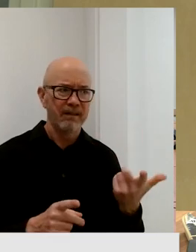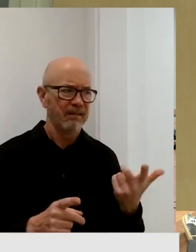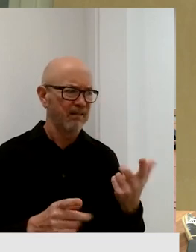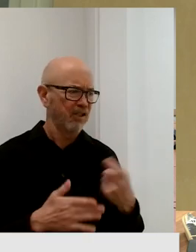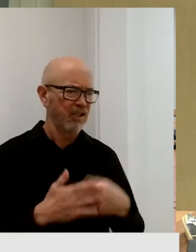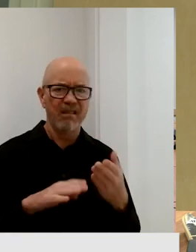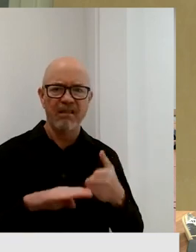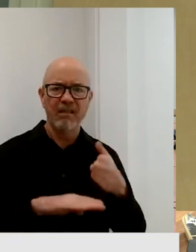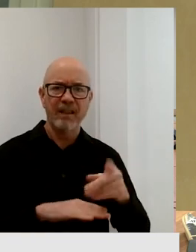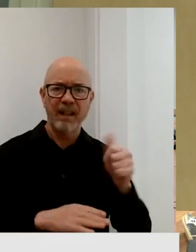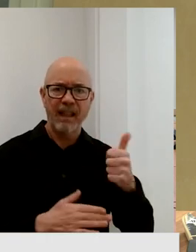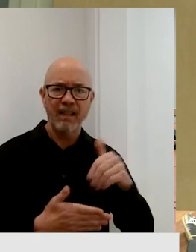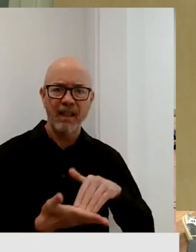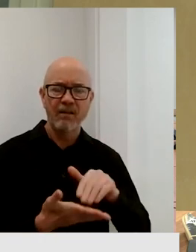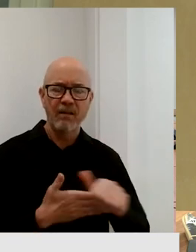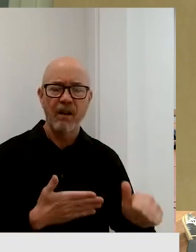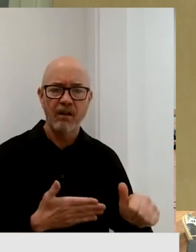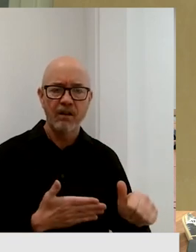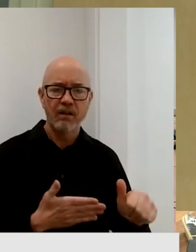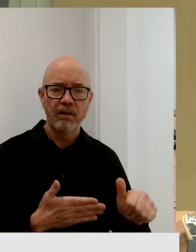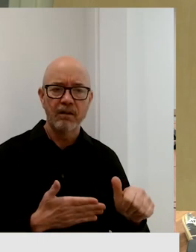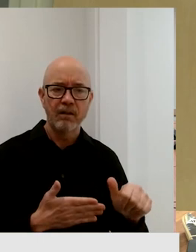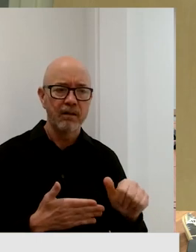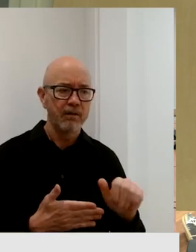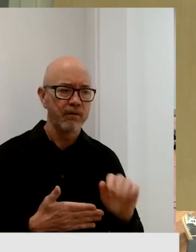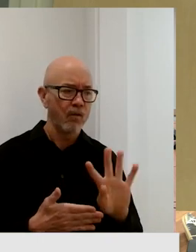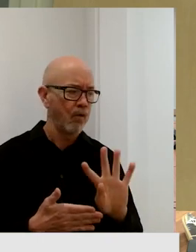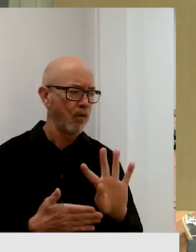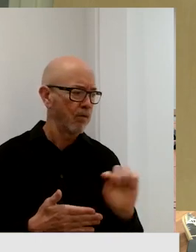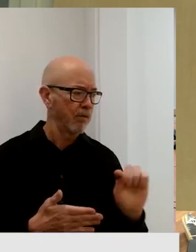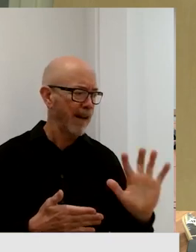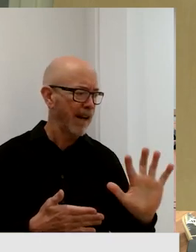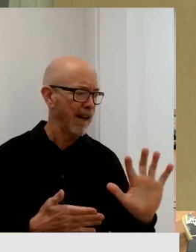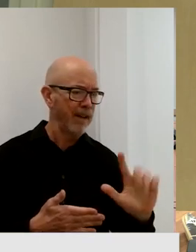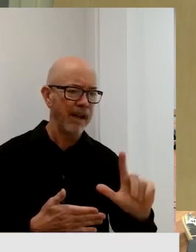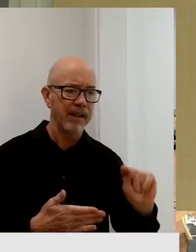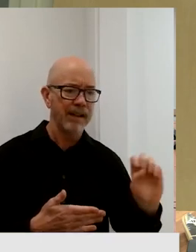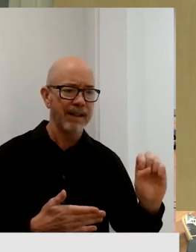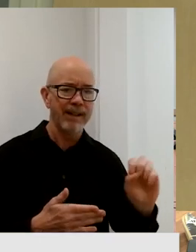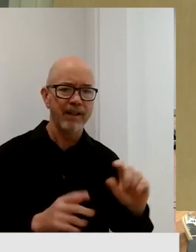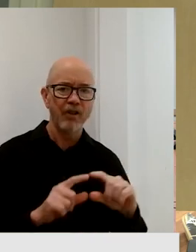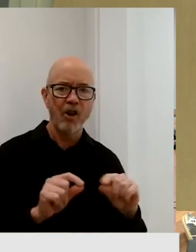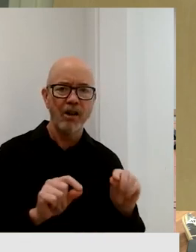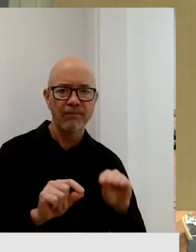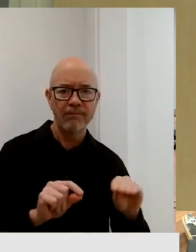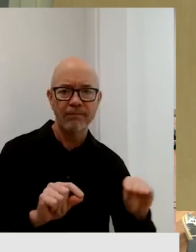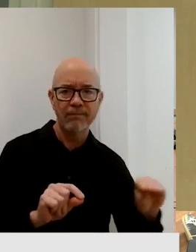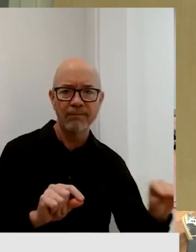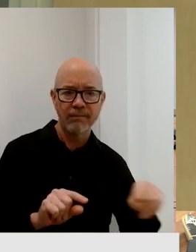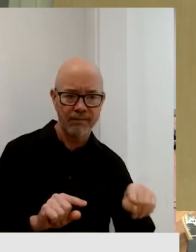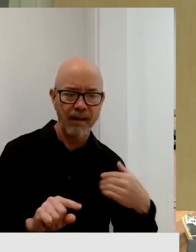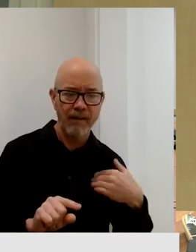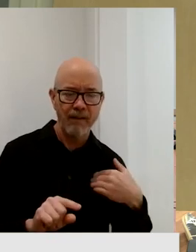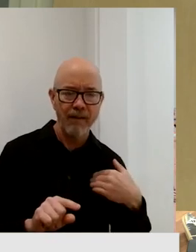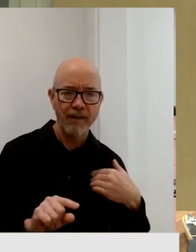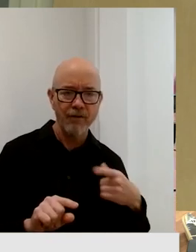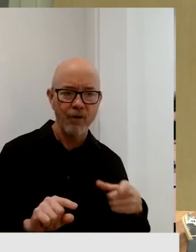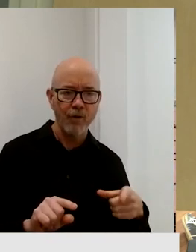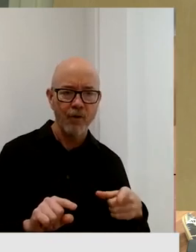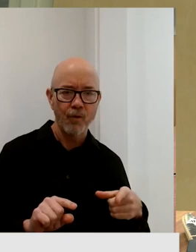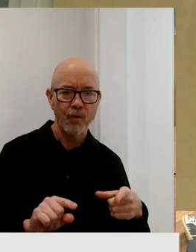with four or five LTE cards in it. So they're. Being together